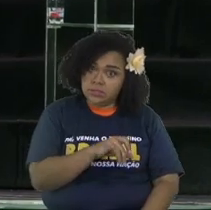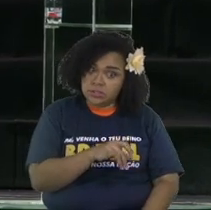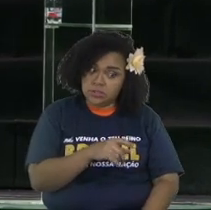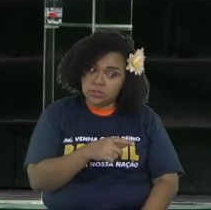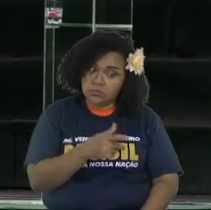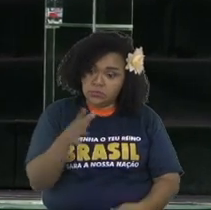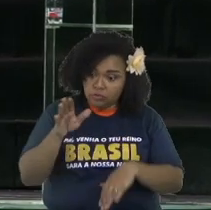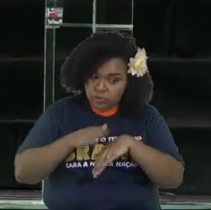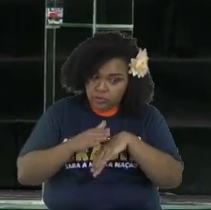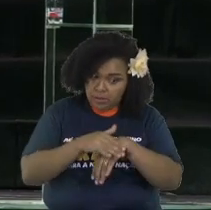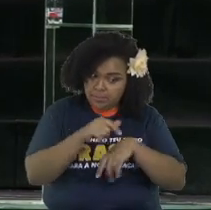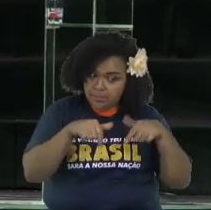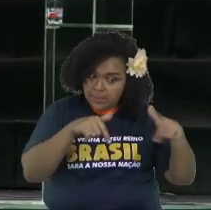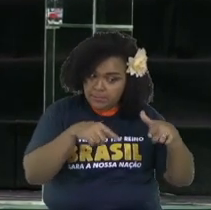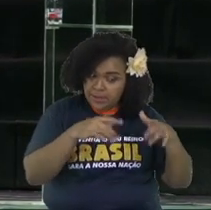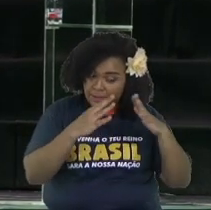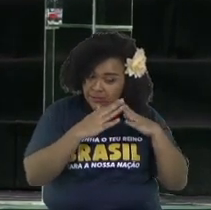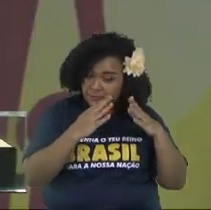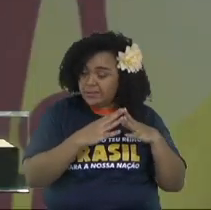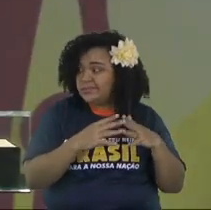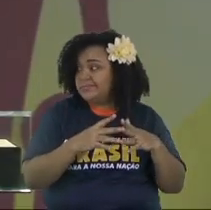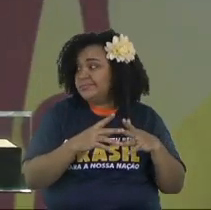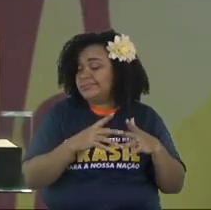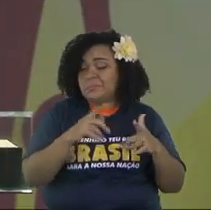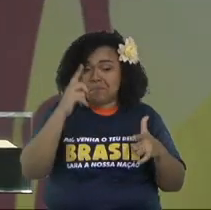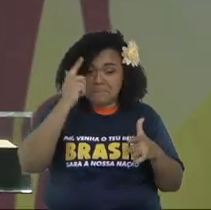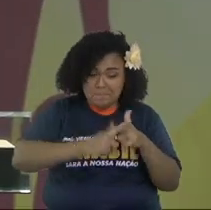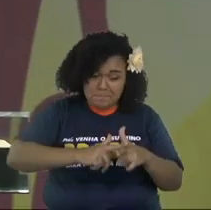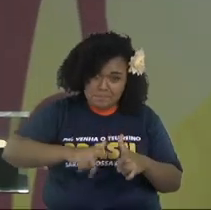But you're insane if you hire a guy like him.